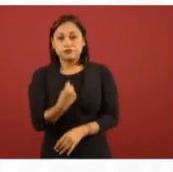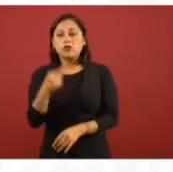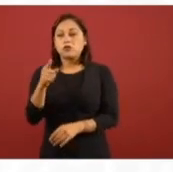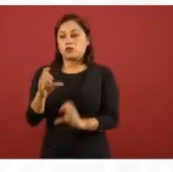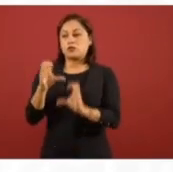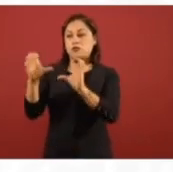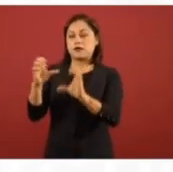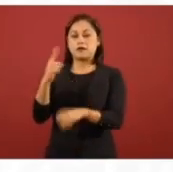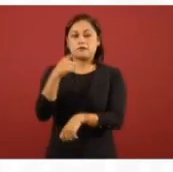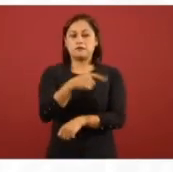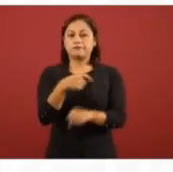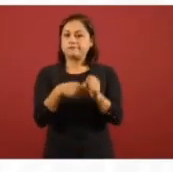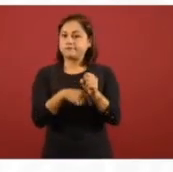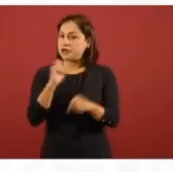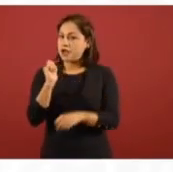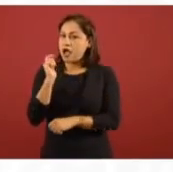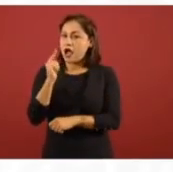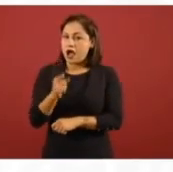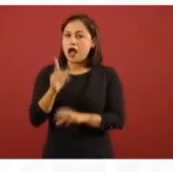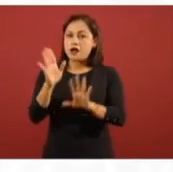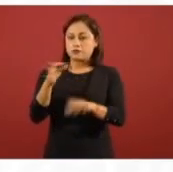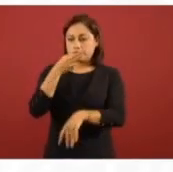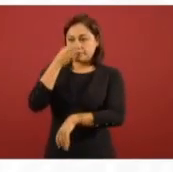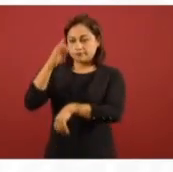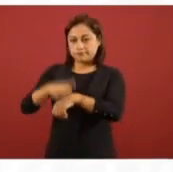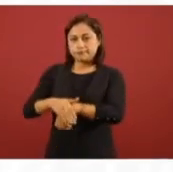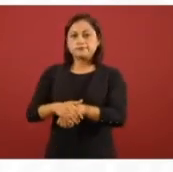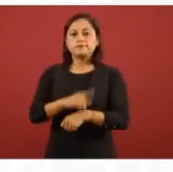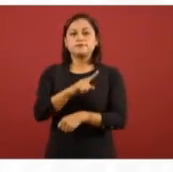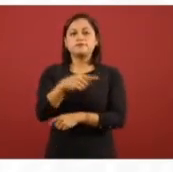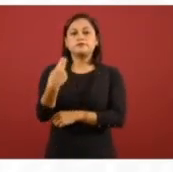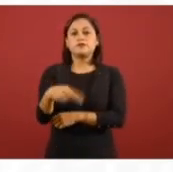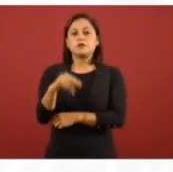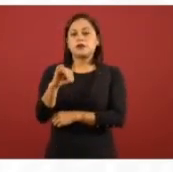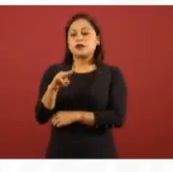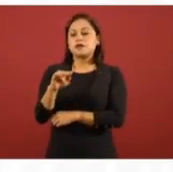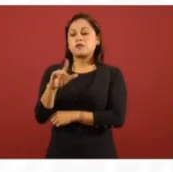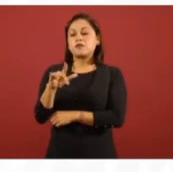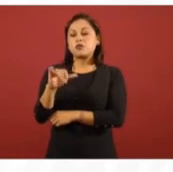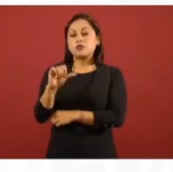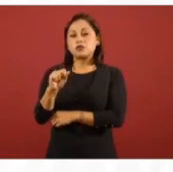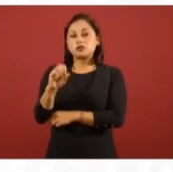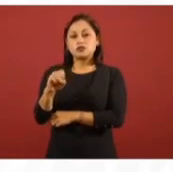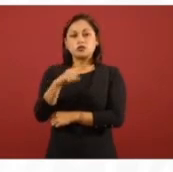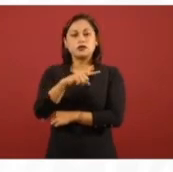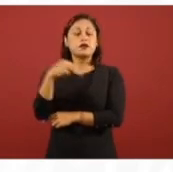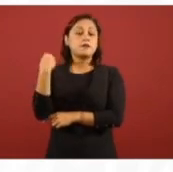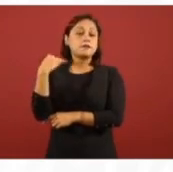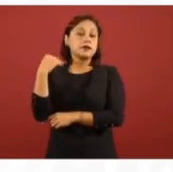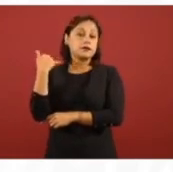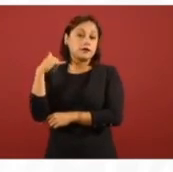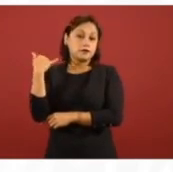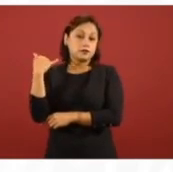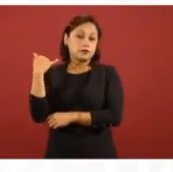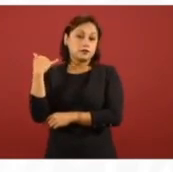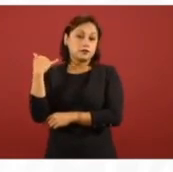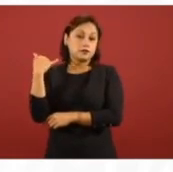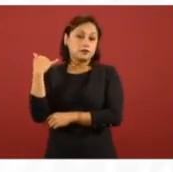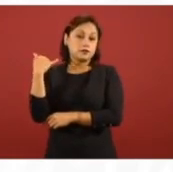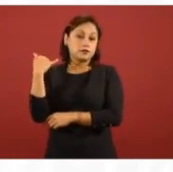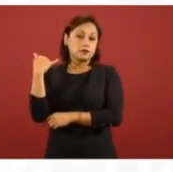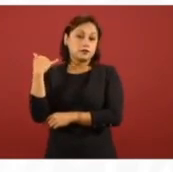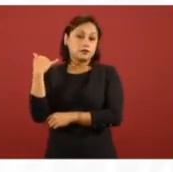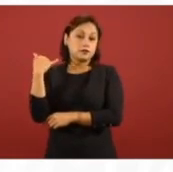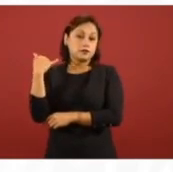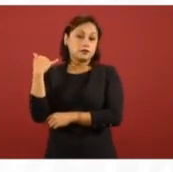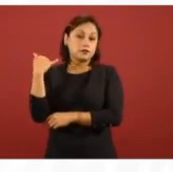y no es nada bueno para el consumidor. Es impulso peninsular en Mérida, Yucatán, en la calle. Oh,